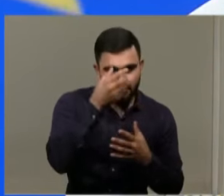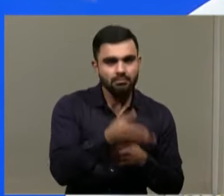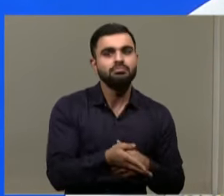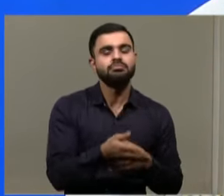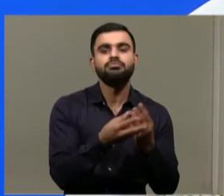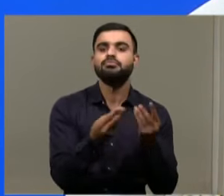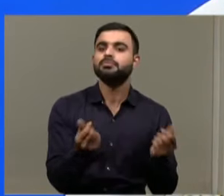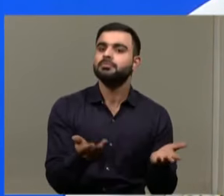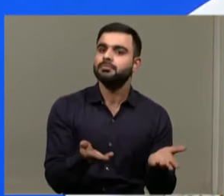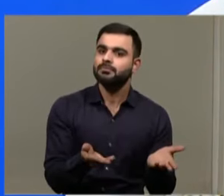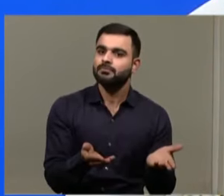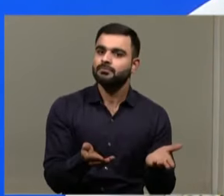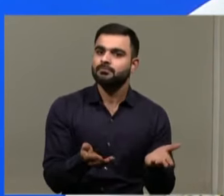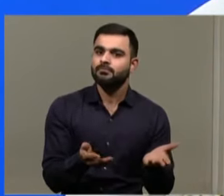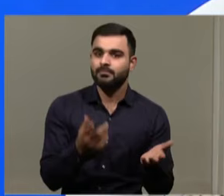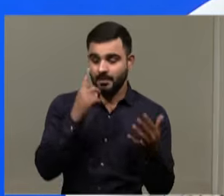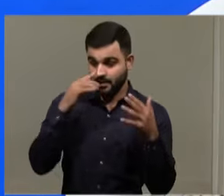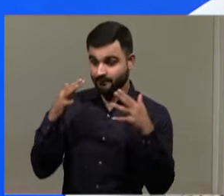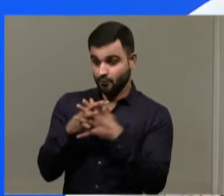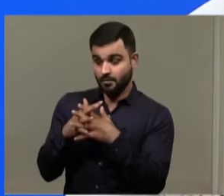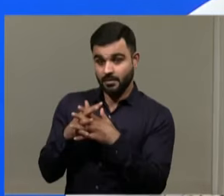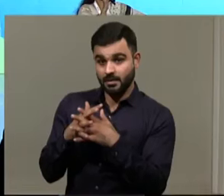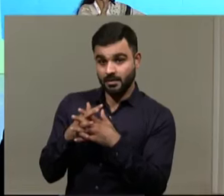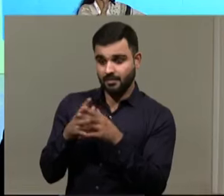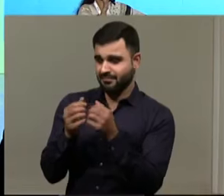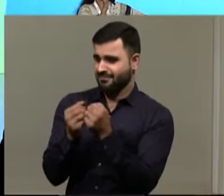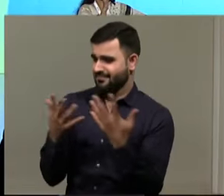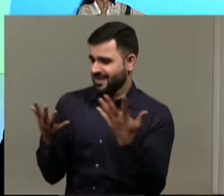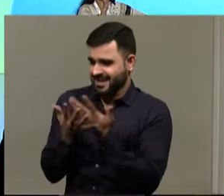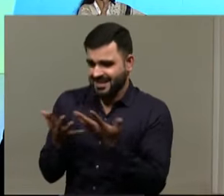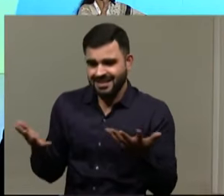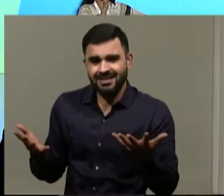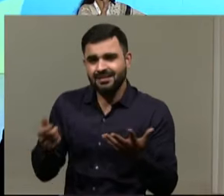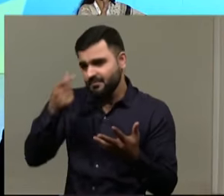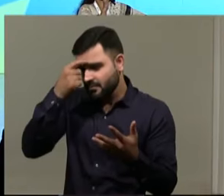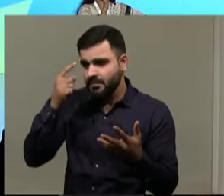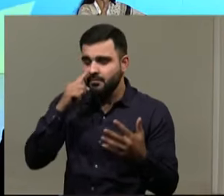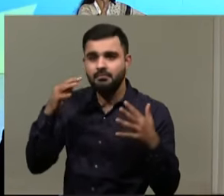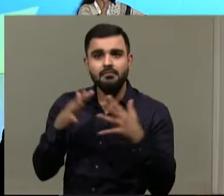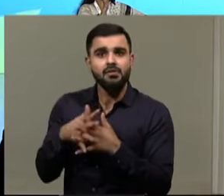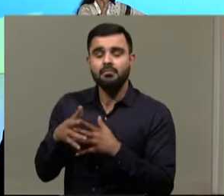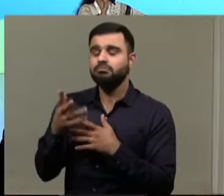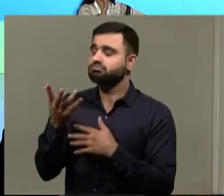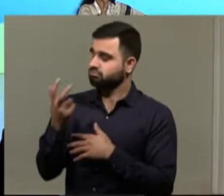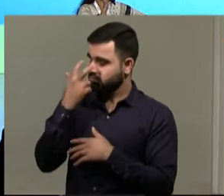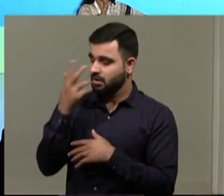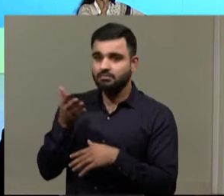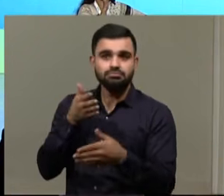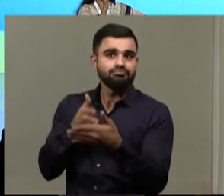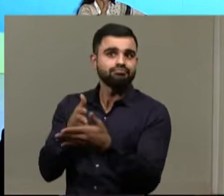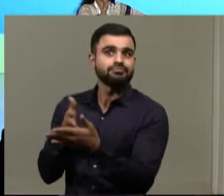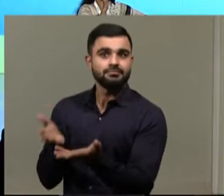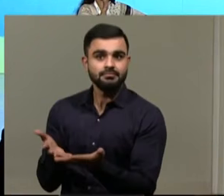and like, so women, there are many issues faced by women. So, those are,